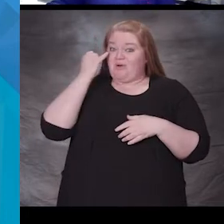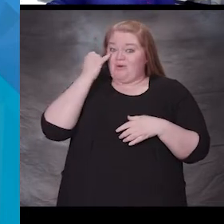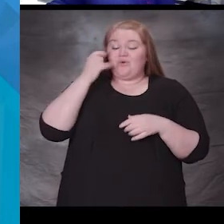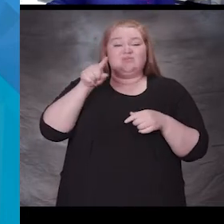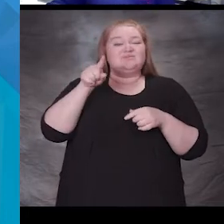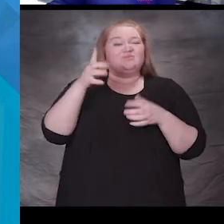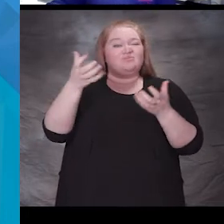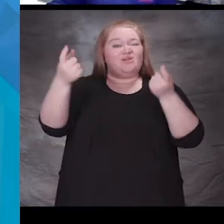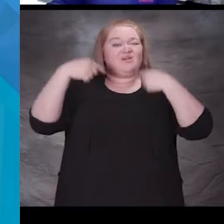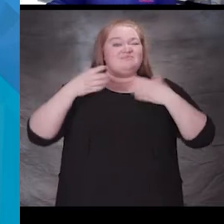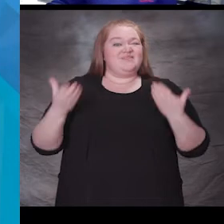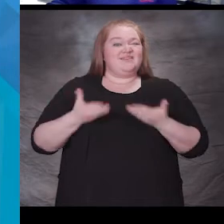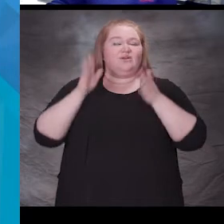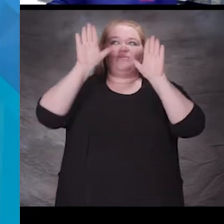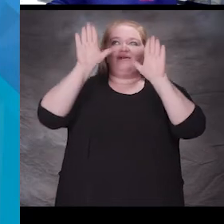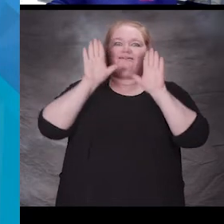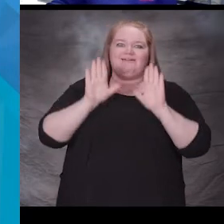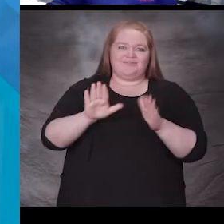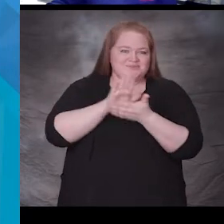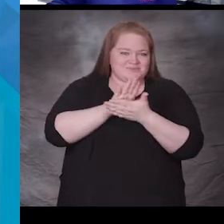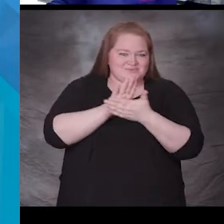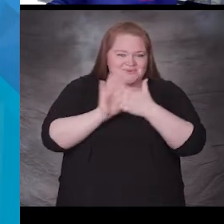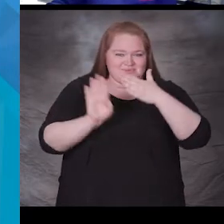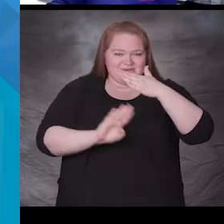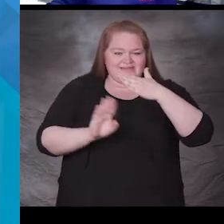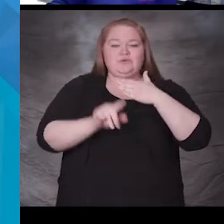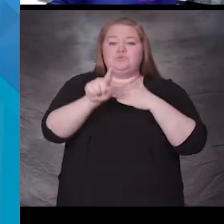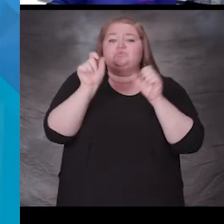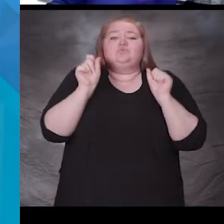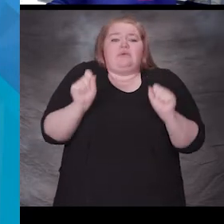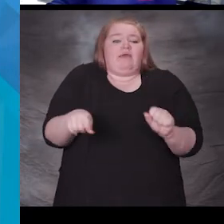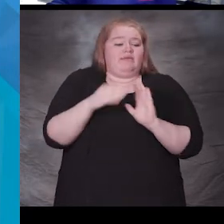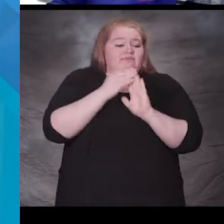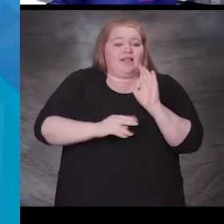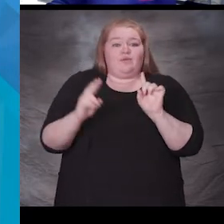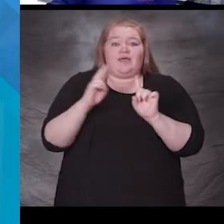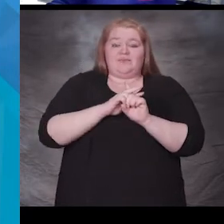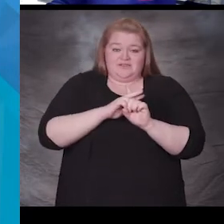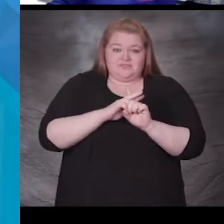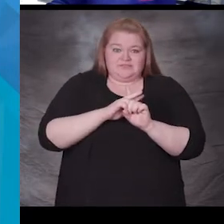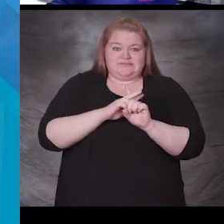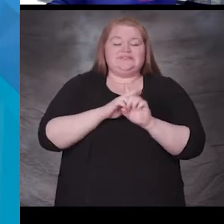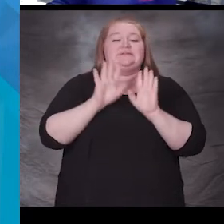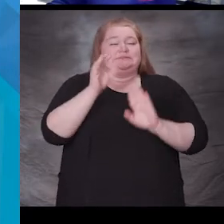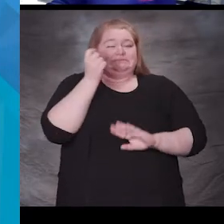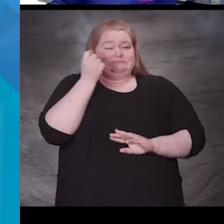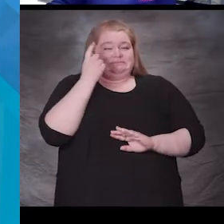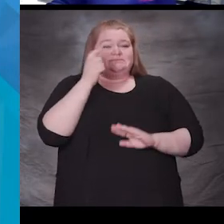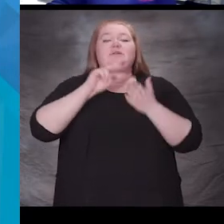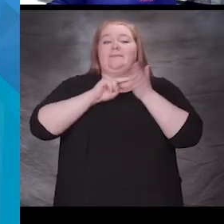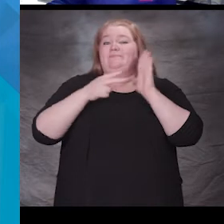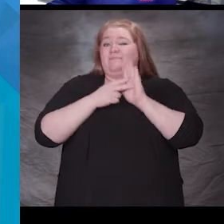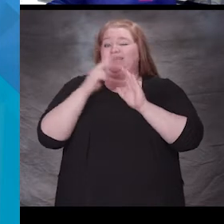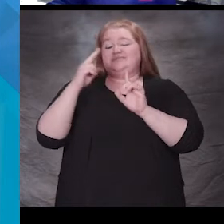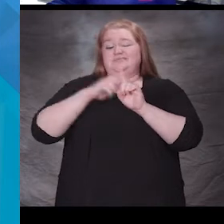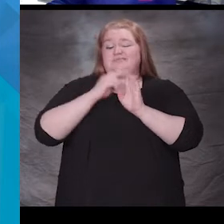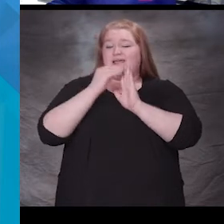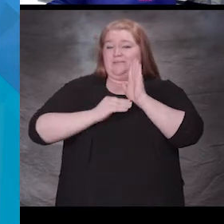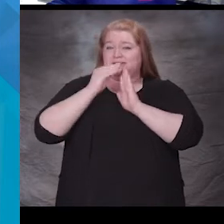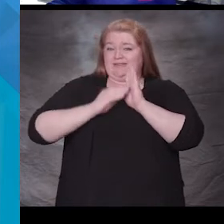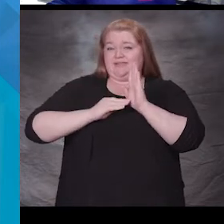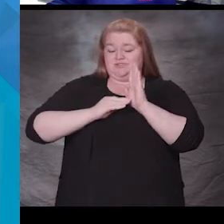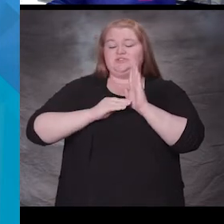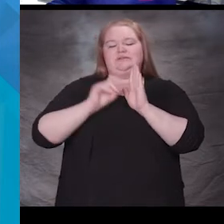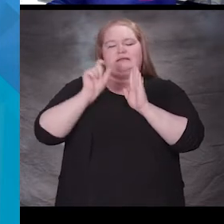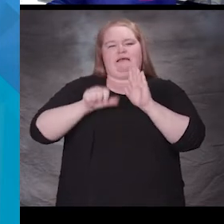you can choice in. By doing that, you need to have your applications for kindergarten by March 18th